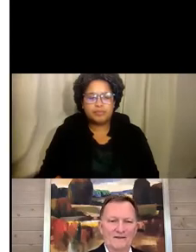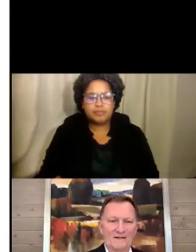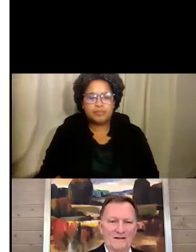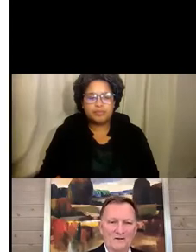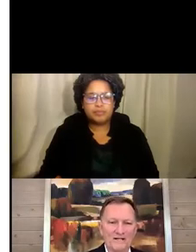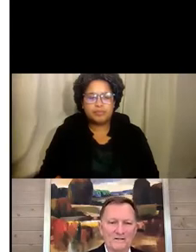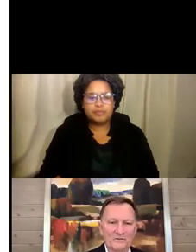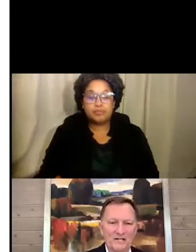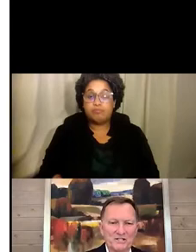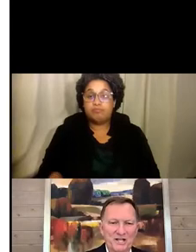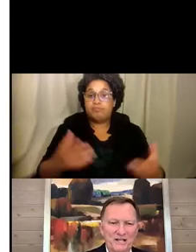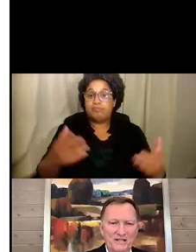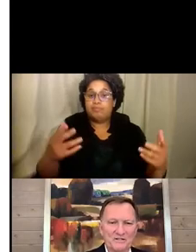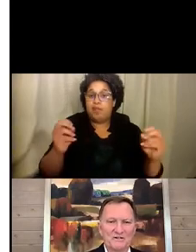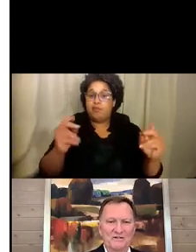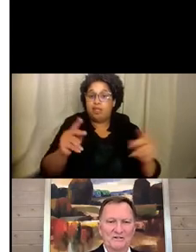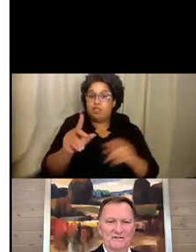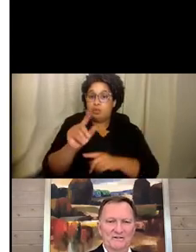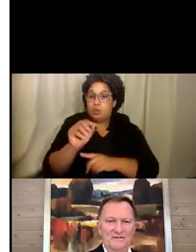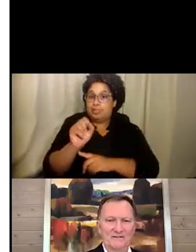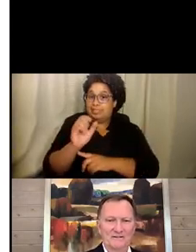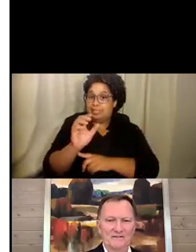All right, 20 seconds.